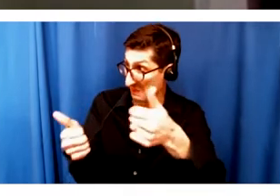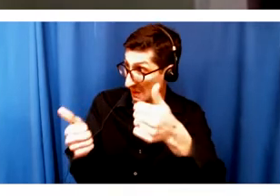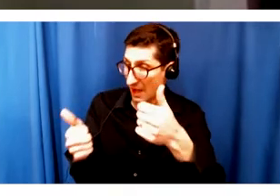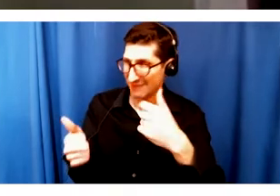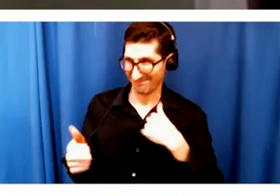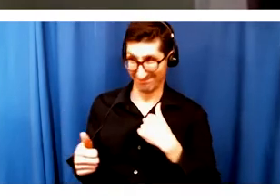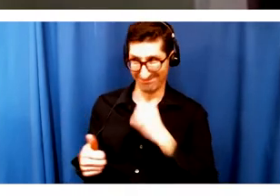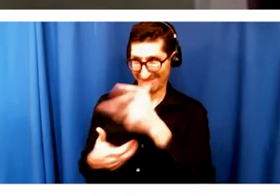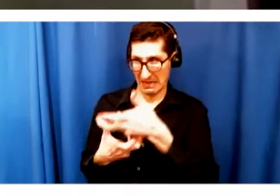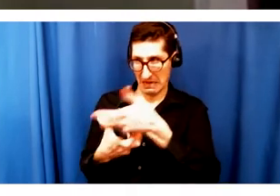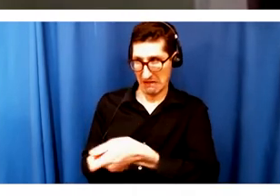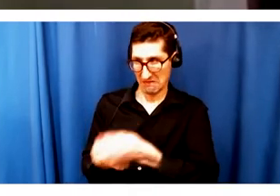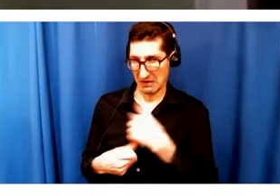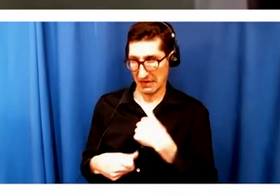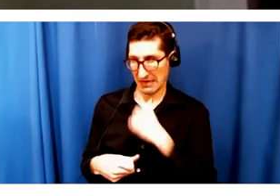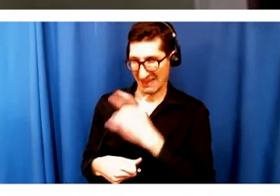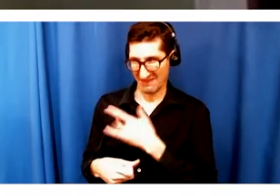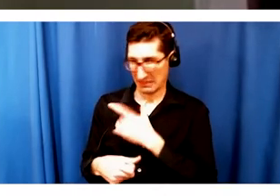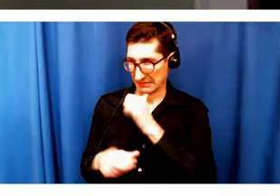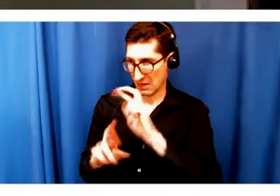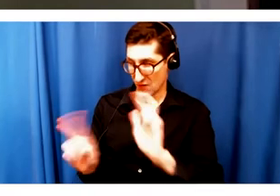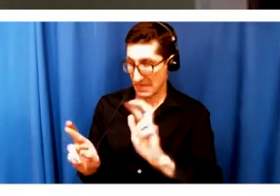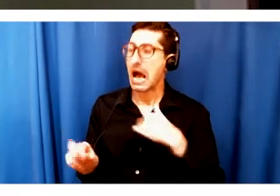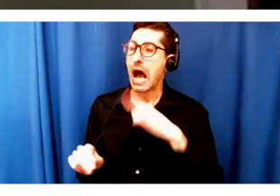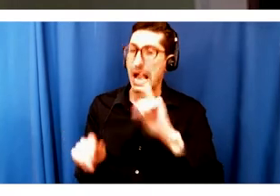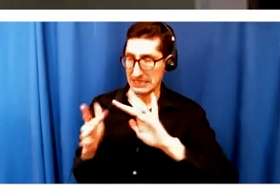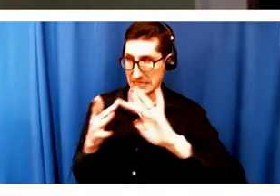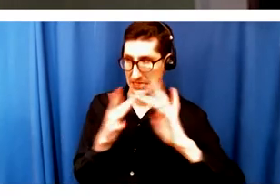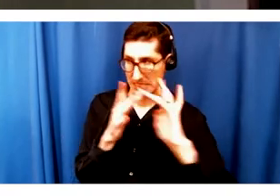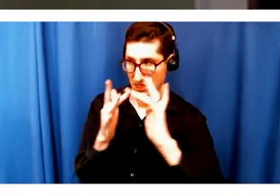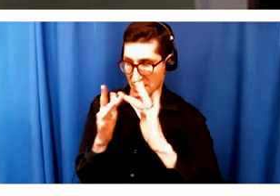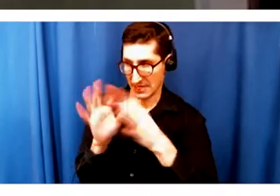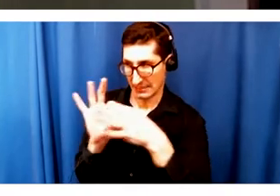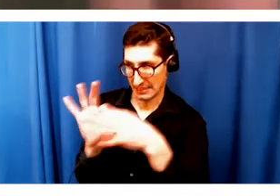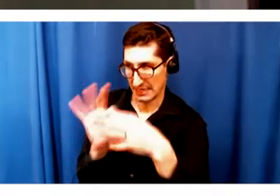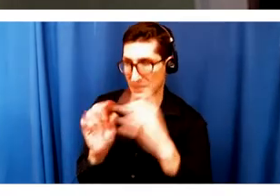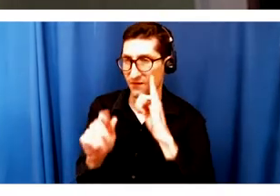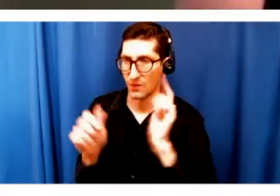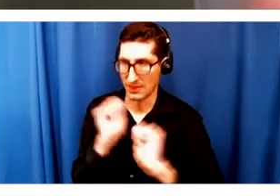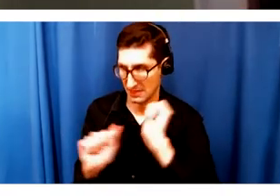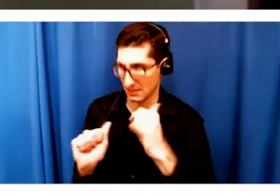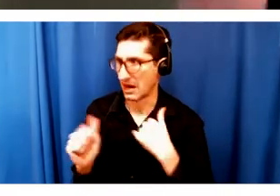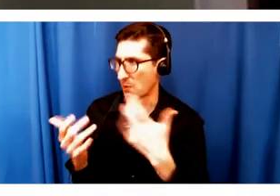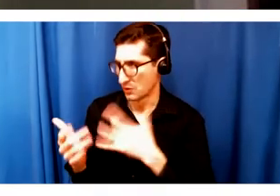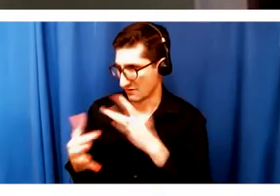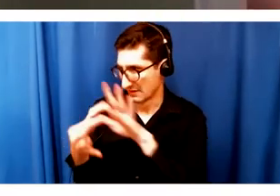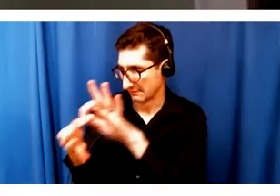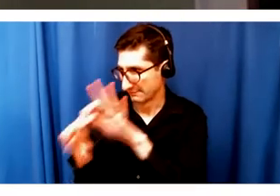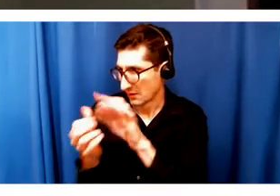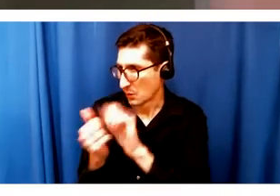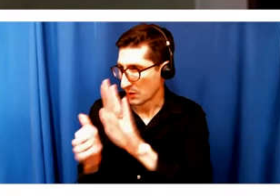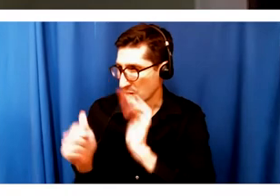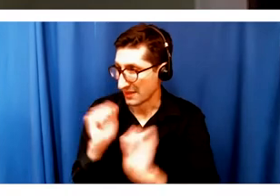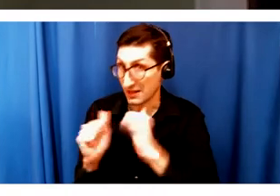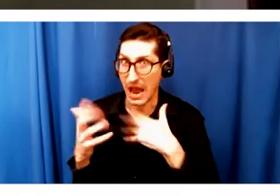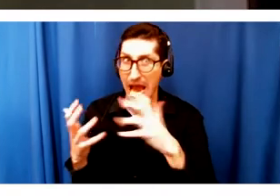are. And I need this venue in order to remain connected, in order to really, you know, to see the world, to feel